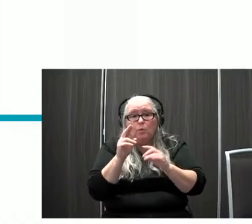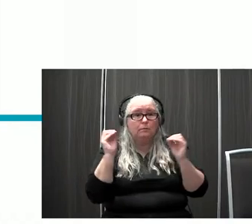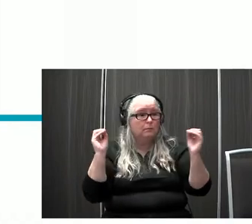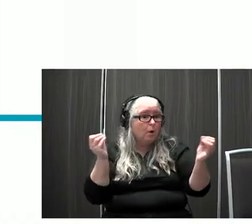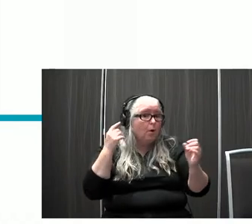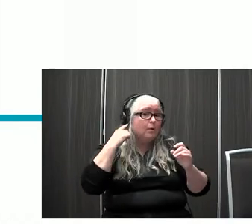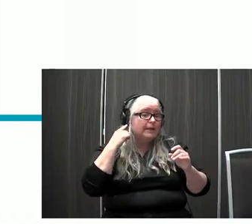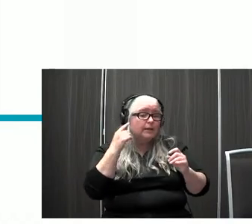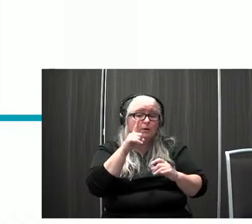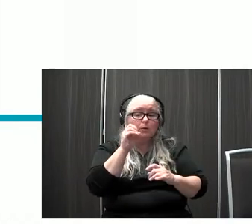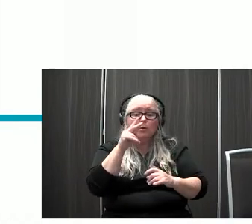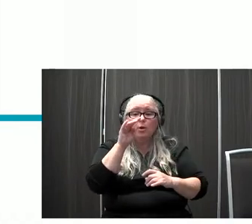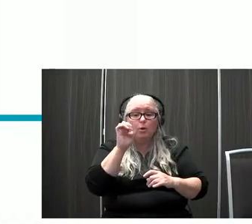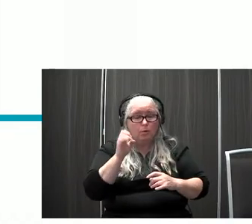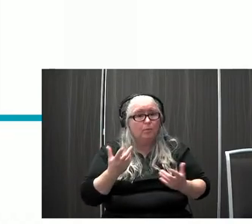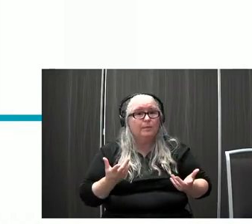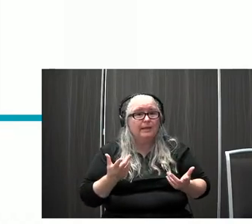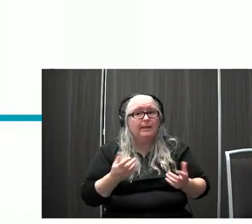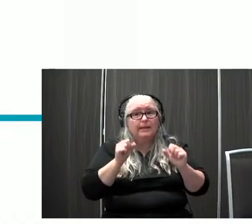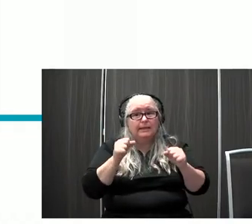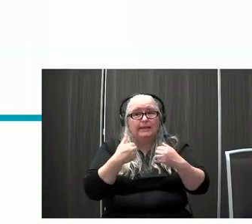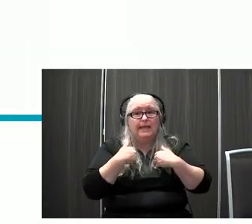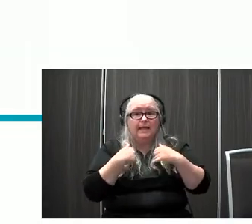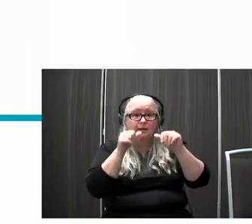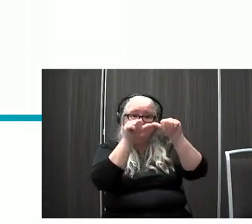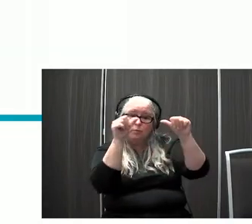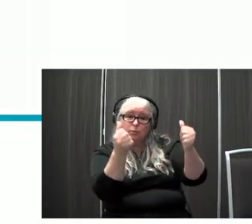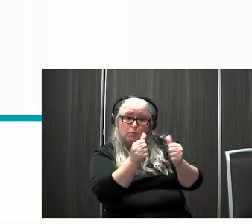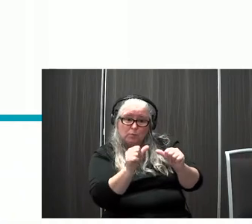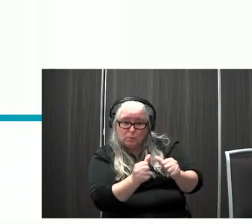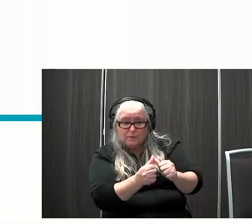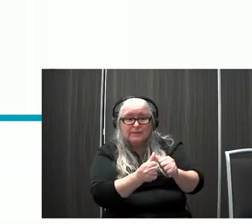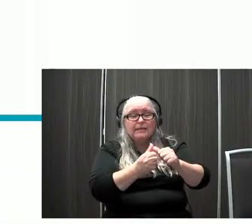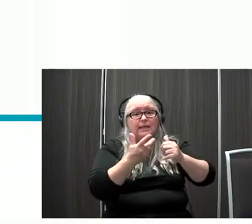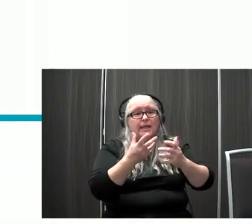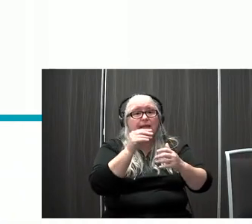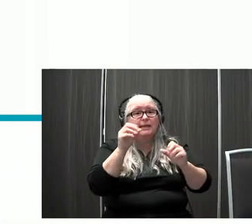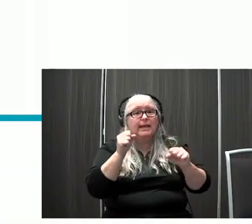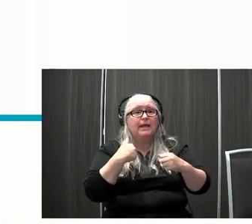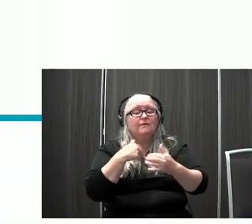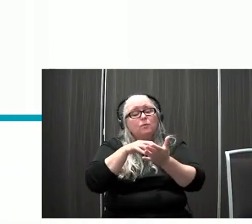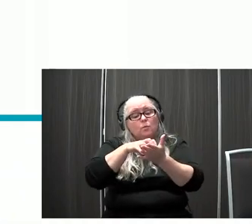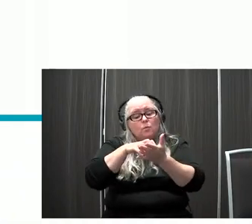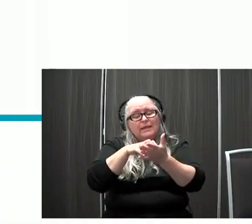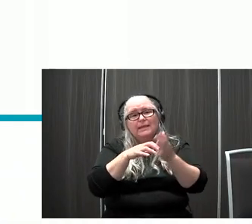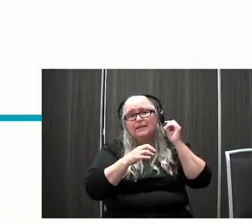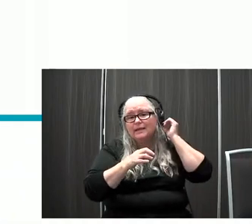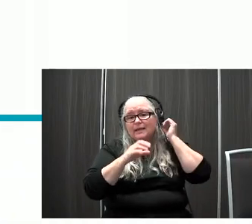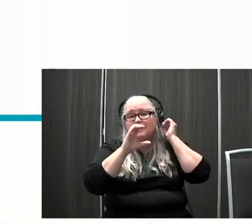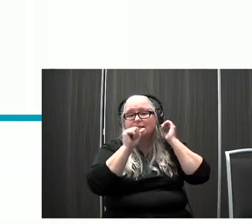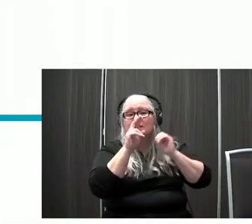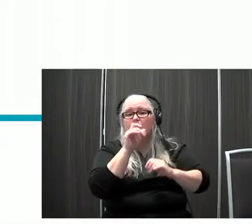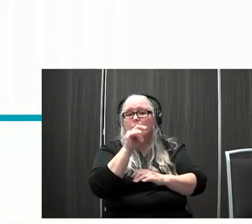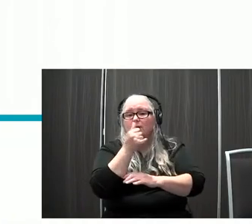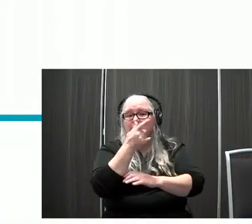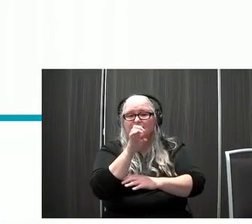abnormal helixes, triangular-shaped concha. They can have weak cartilage, which makes it difficult sometimes to wear a hearing aid or